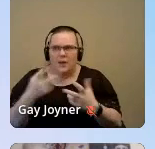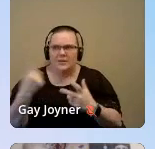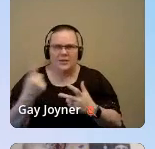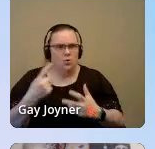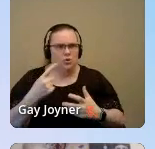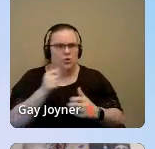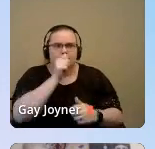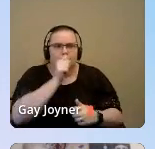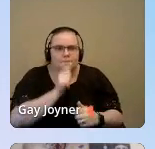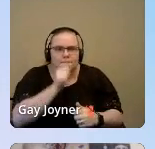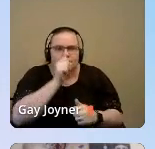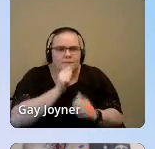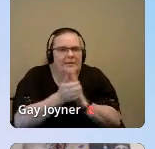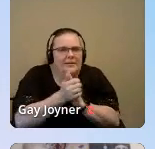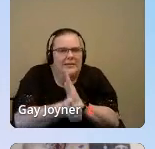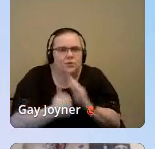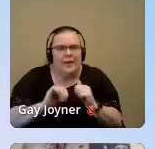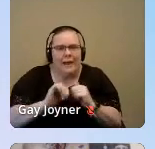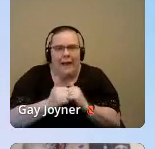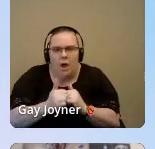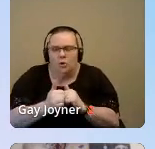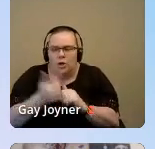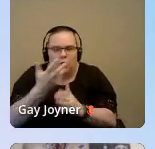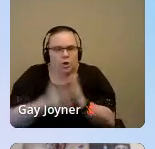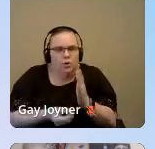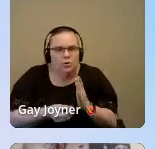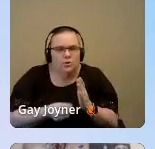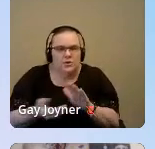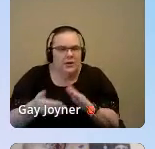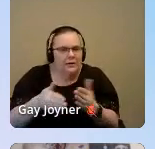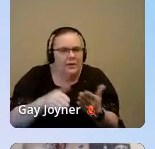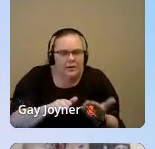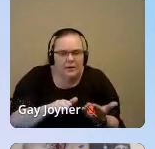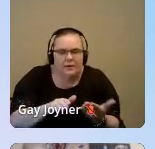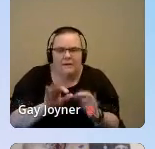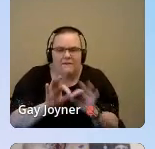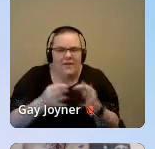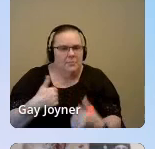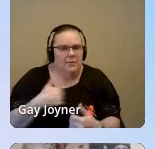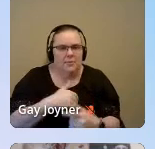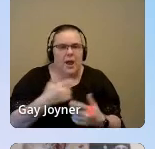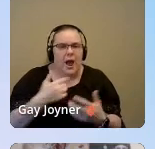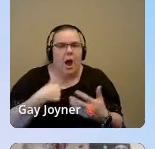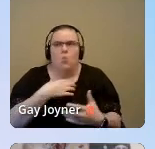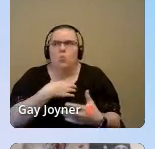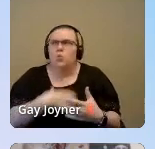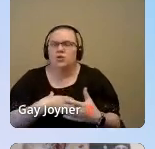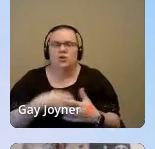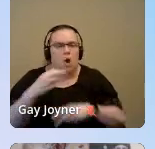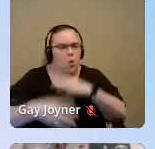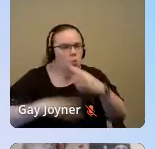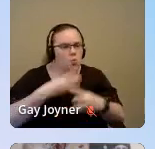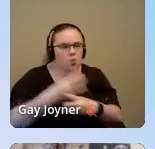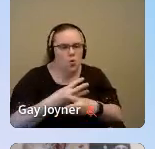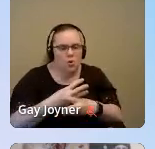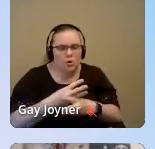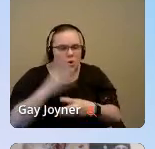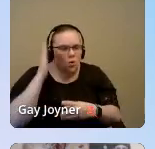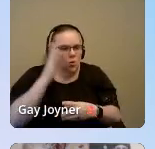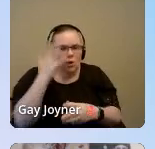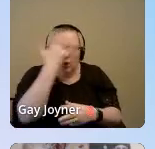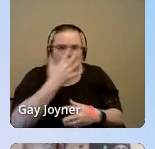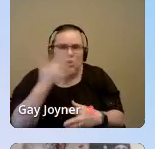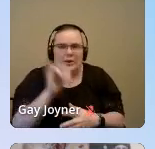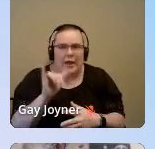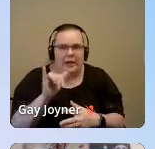for dealing with losing a loved one, navigating isolation and racism. I wish someone had asked me what a world might look like that would feel livable